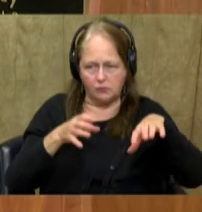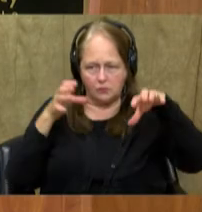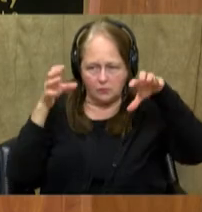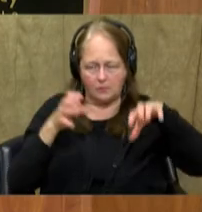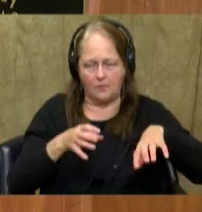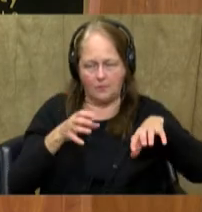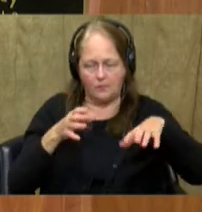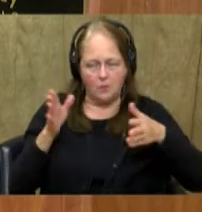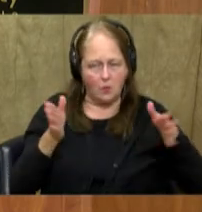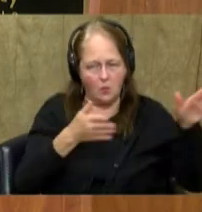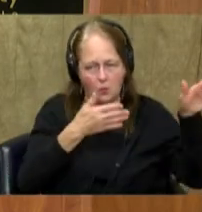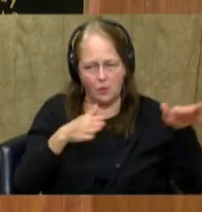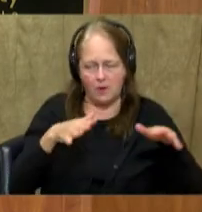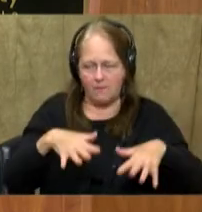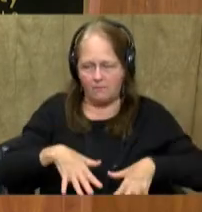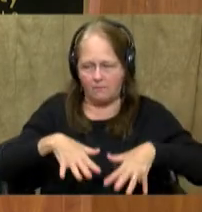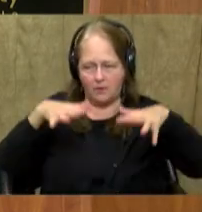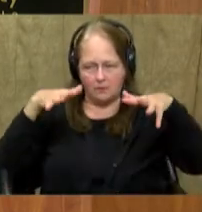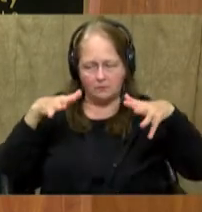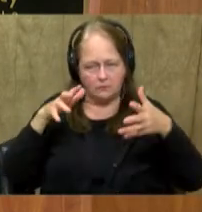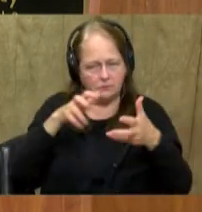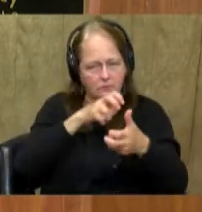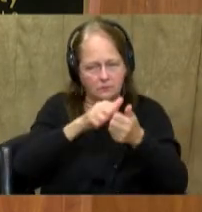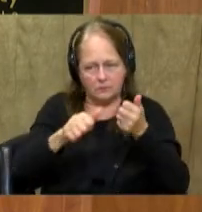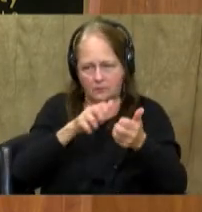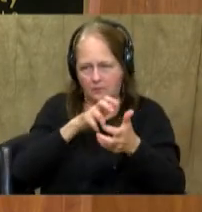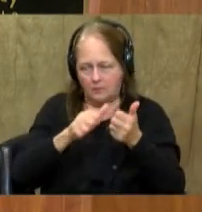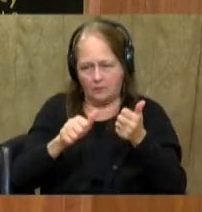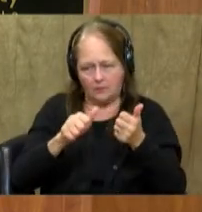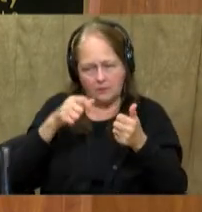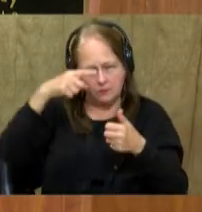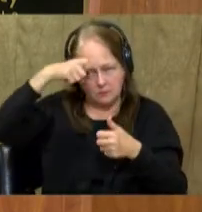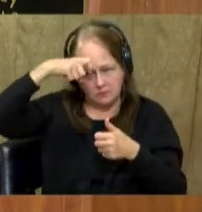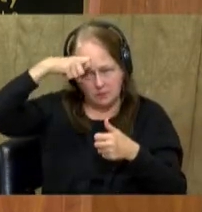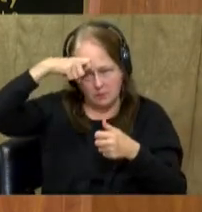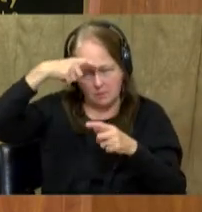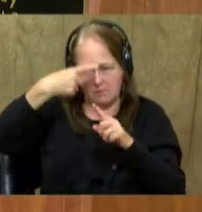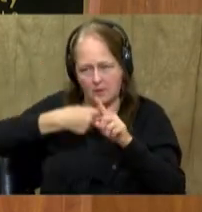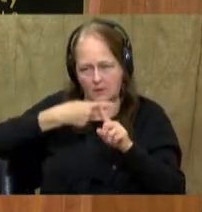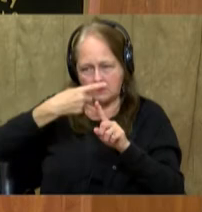devastating winds and flooding and other destruction during the summer months.